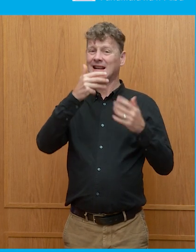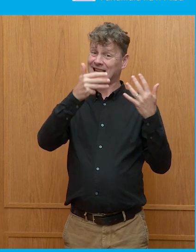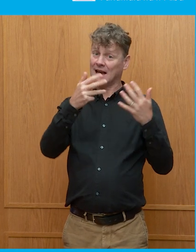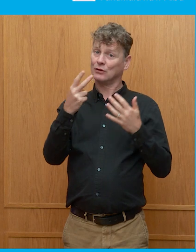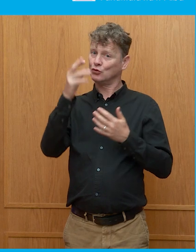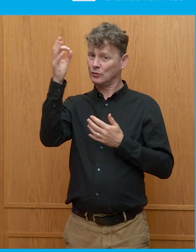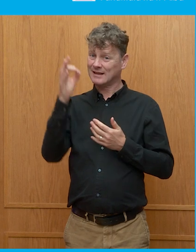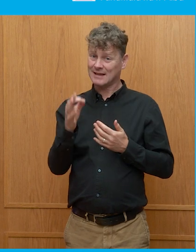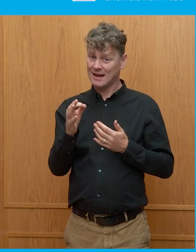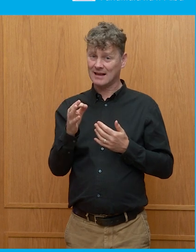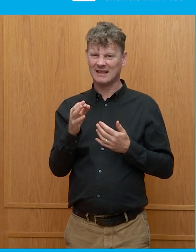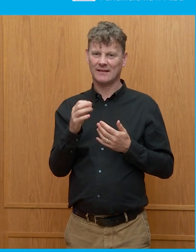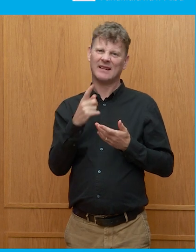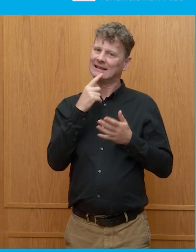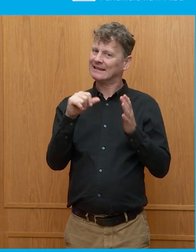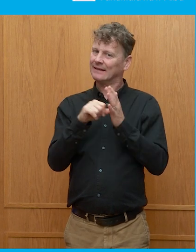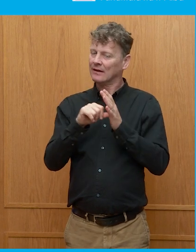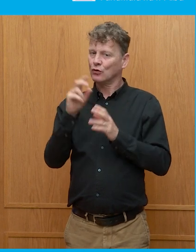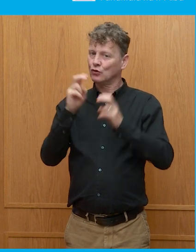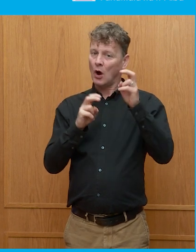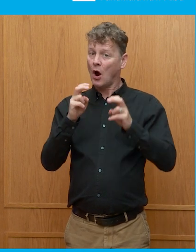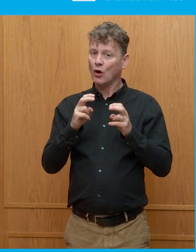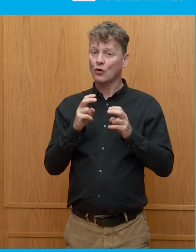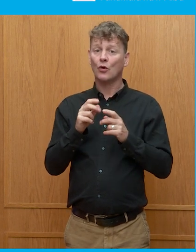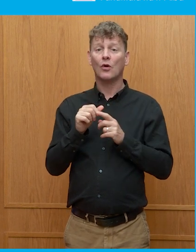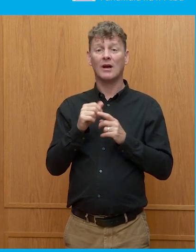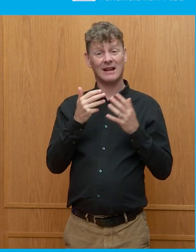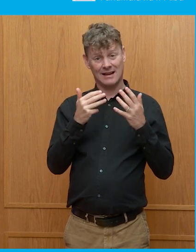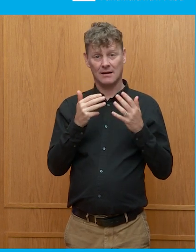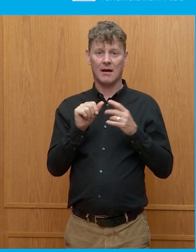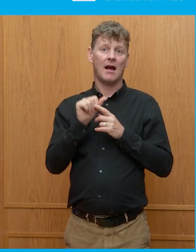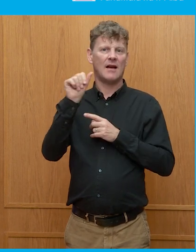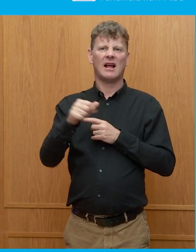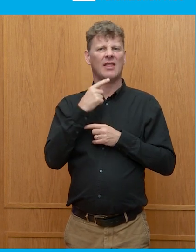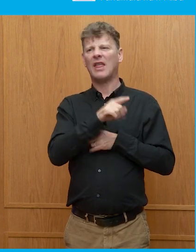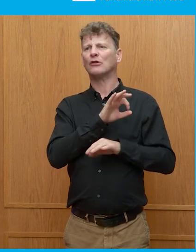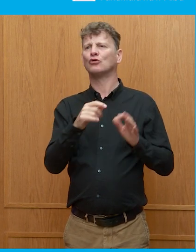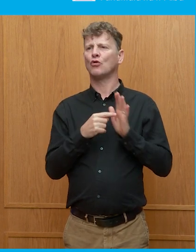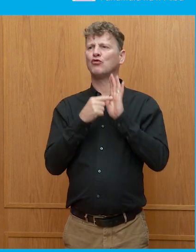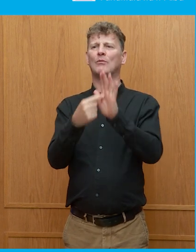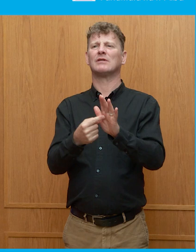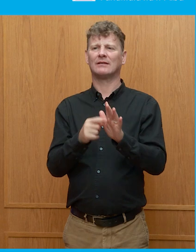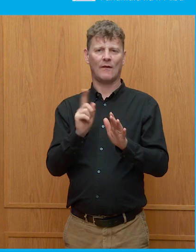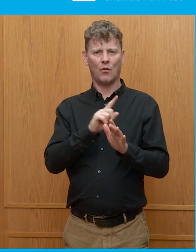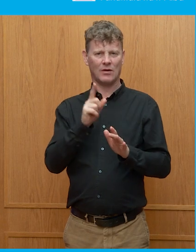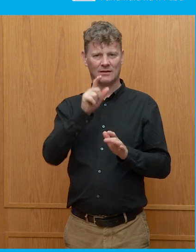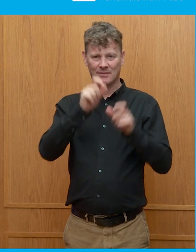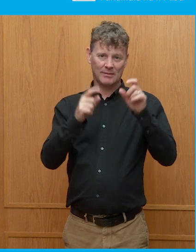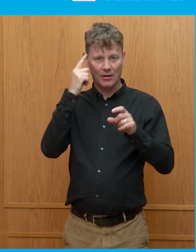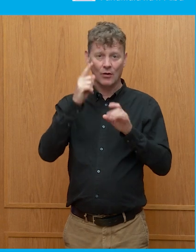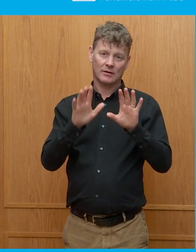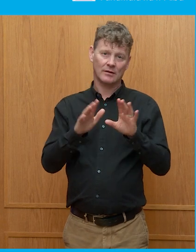argue after the event when 92 percent of people have voted that, you that wasn't representative of what the people thought,